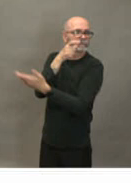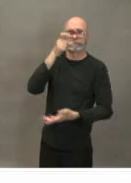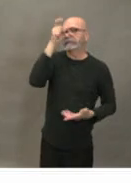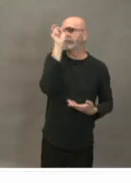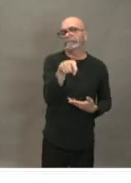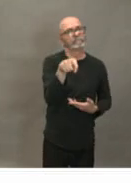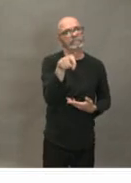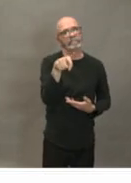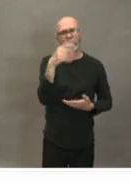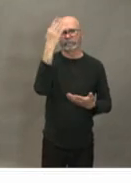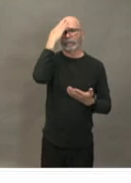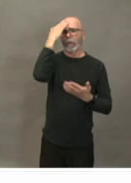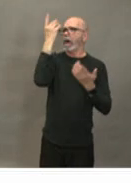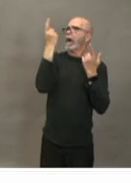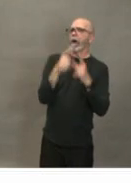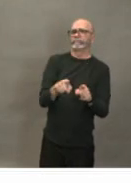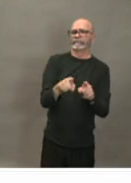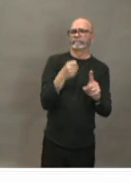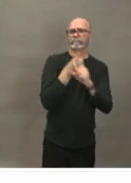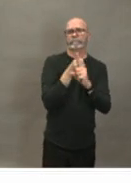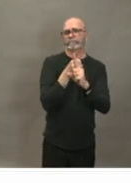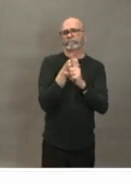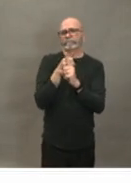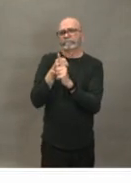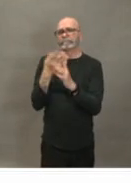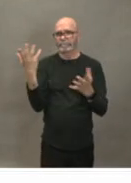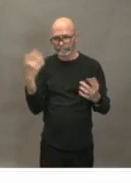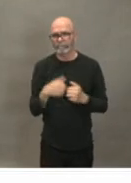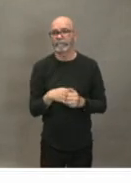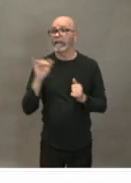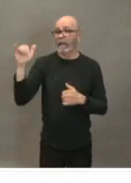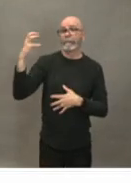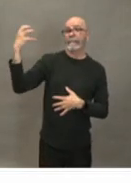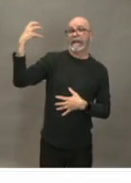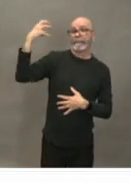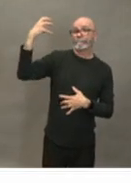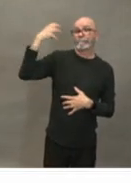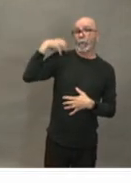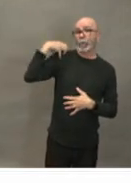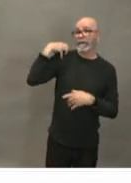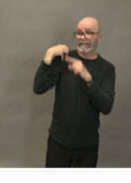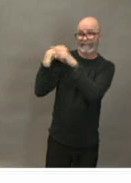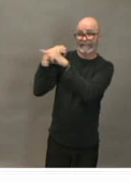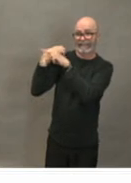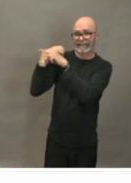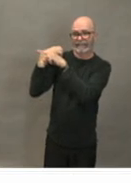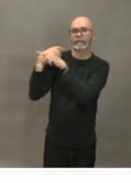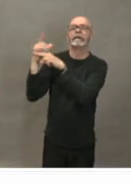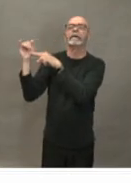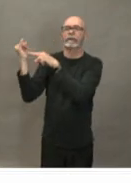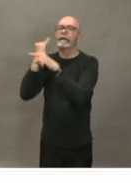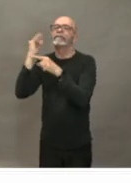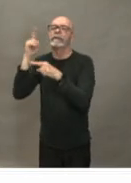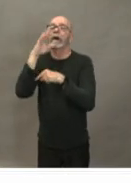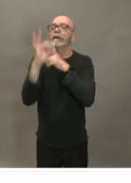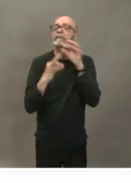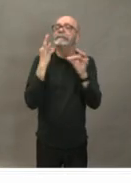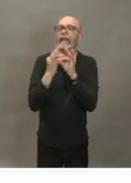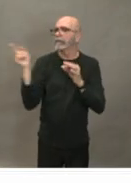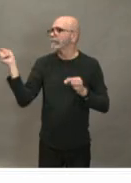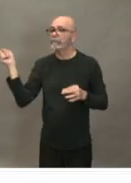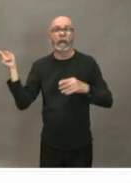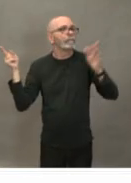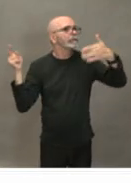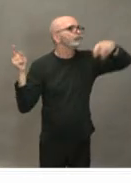we also have some employers who in some cases people have been employers have been sending people in to get tested because they've traveled somewhere outside of canada